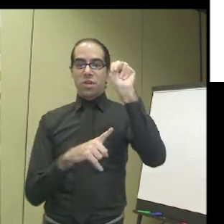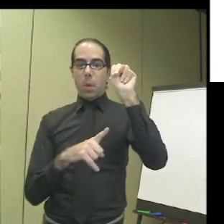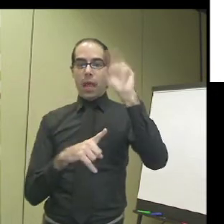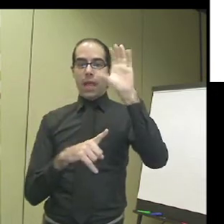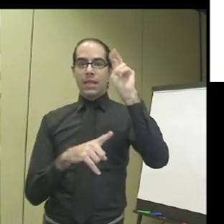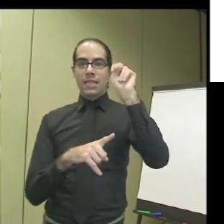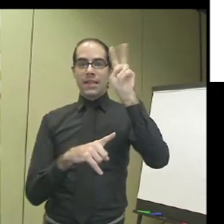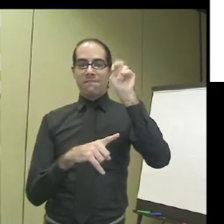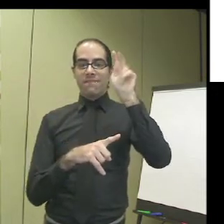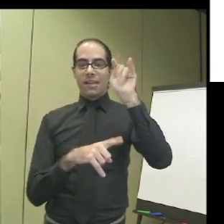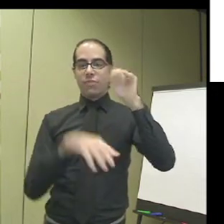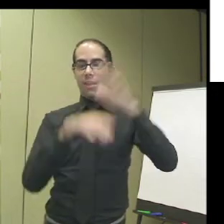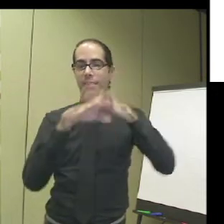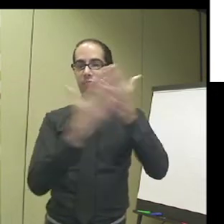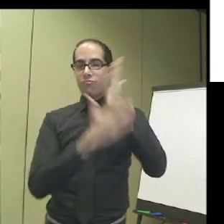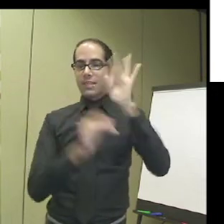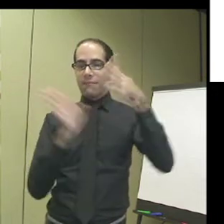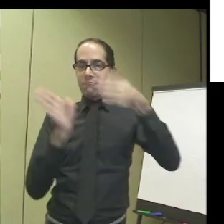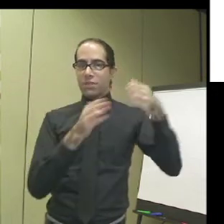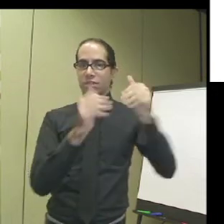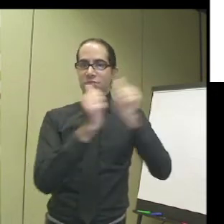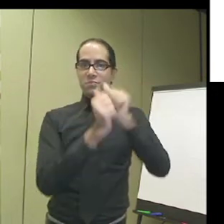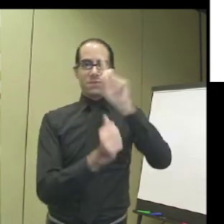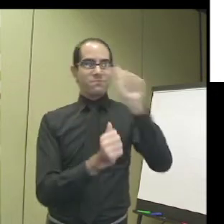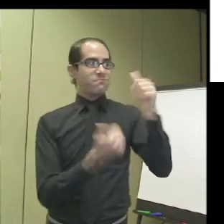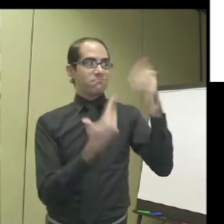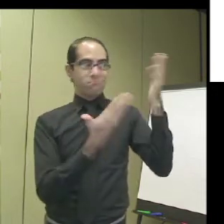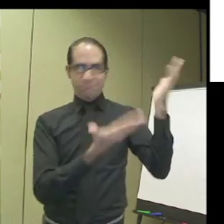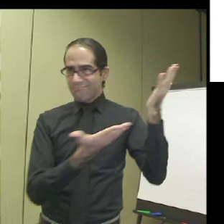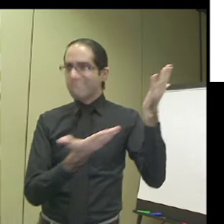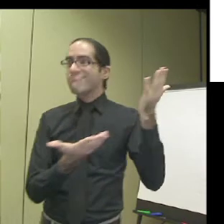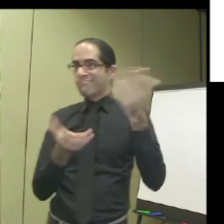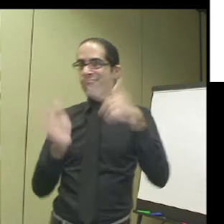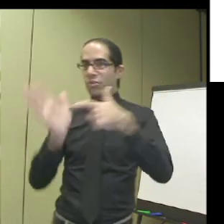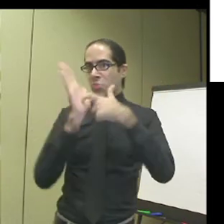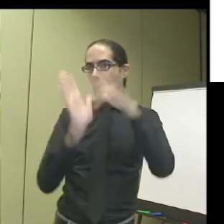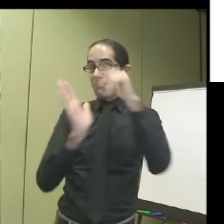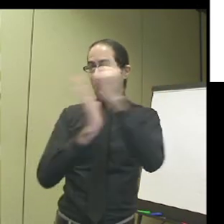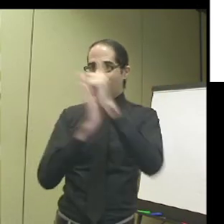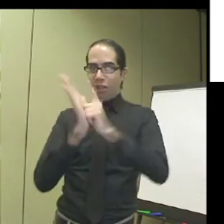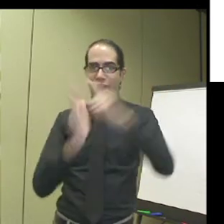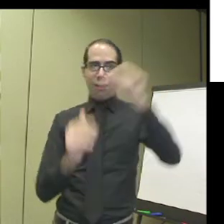Marcus had already explained about the UN Convention and the rights of people with disabilities.